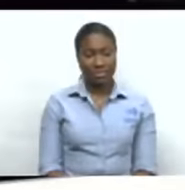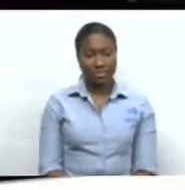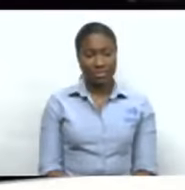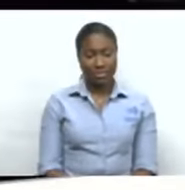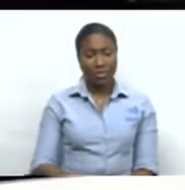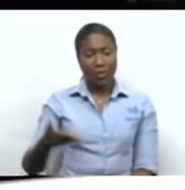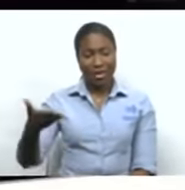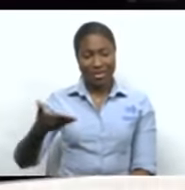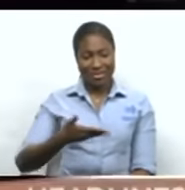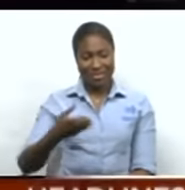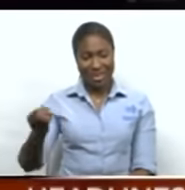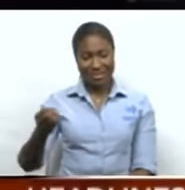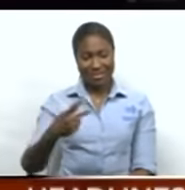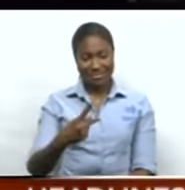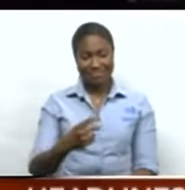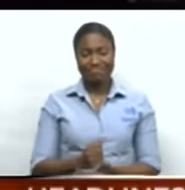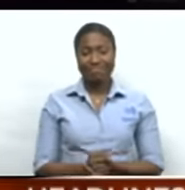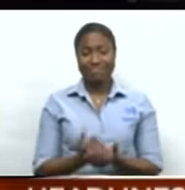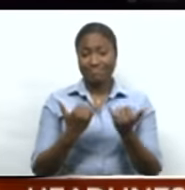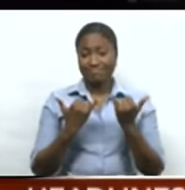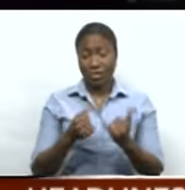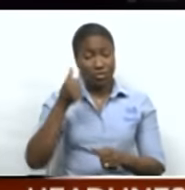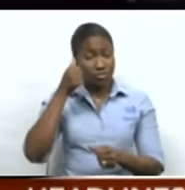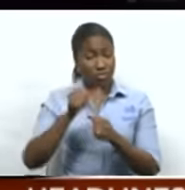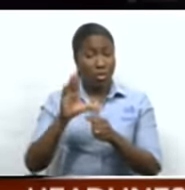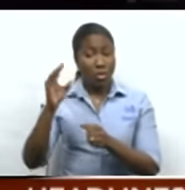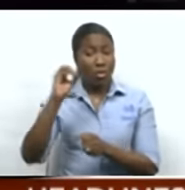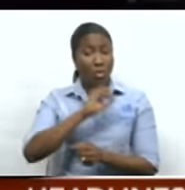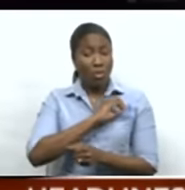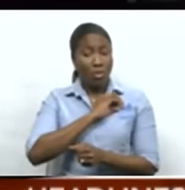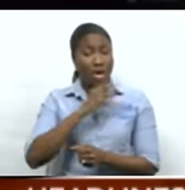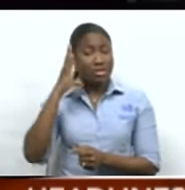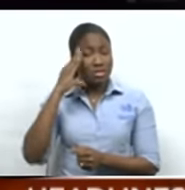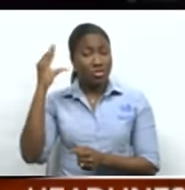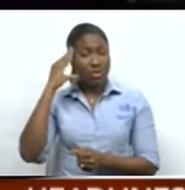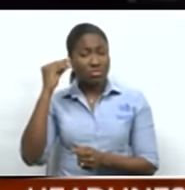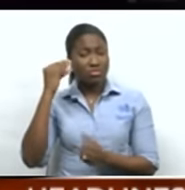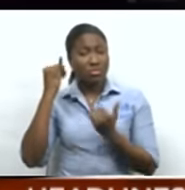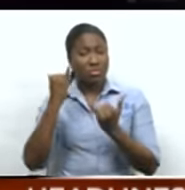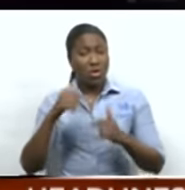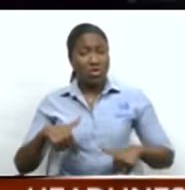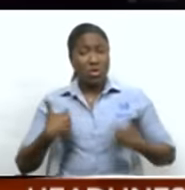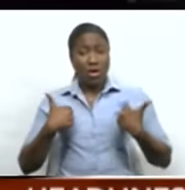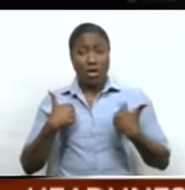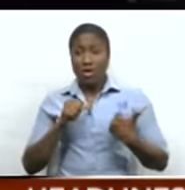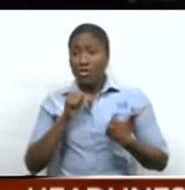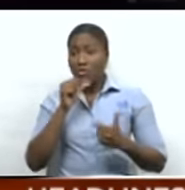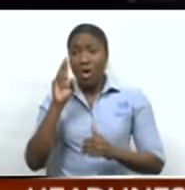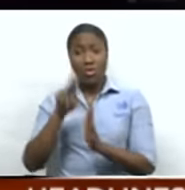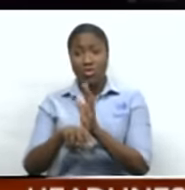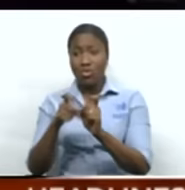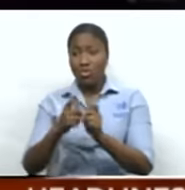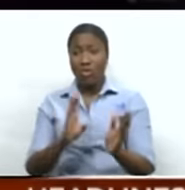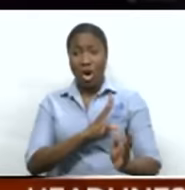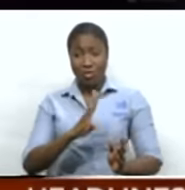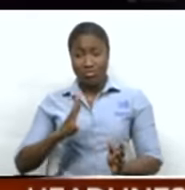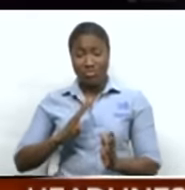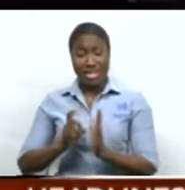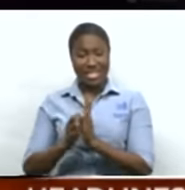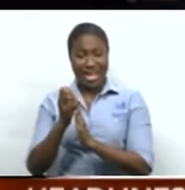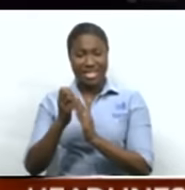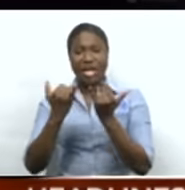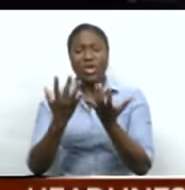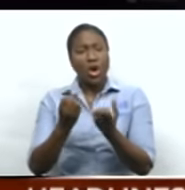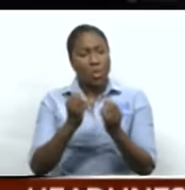Welcome back. Driven by her own experience, one breast cancer survivor has been on a mission to raise awareness about the availability